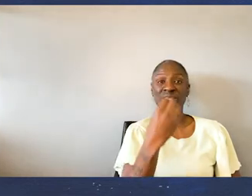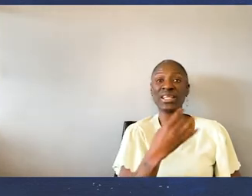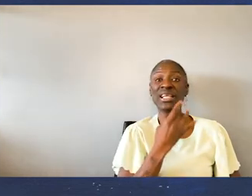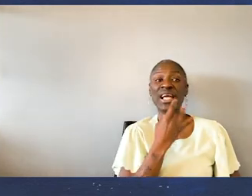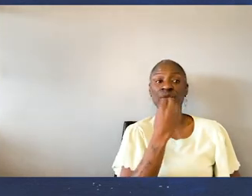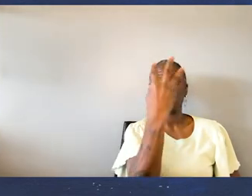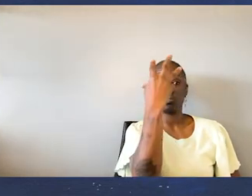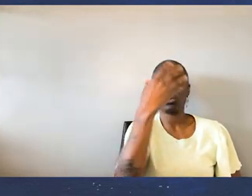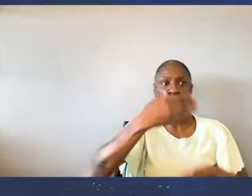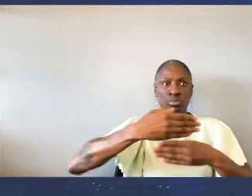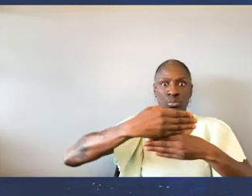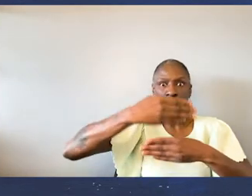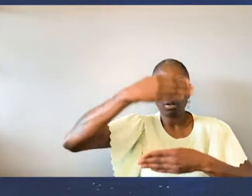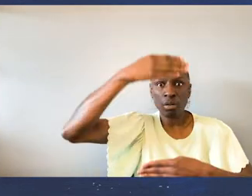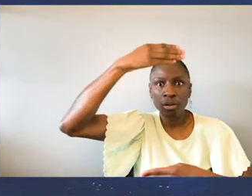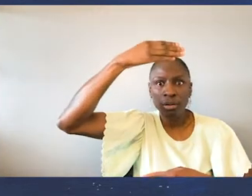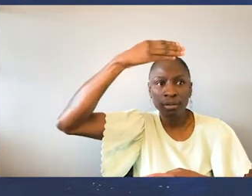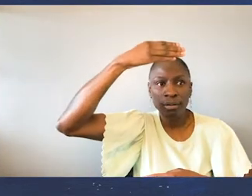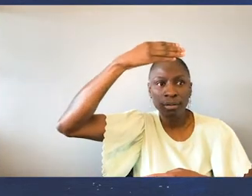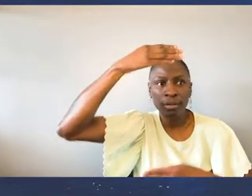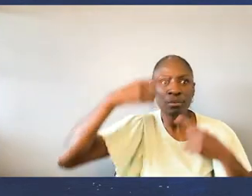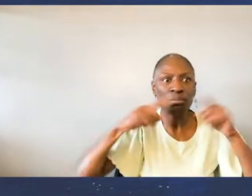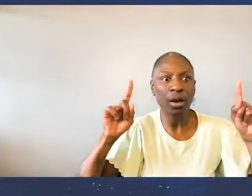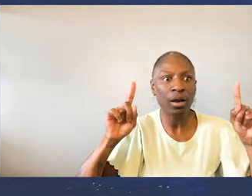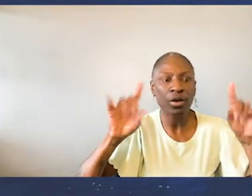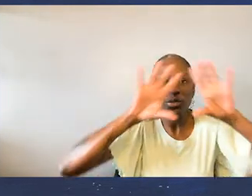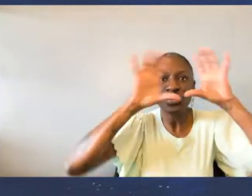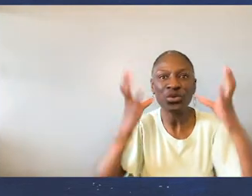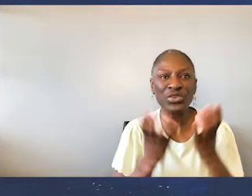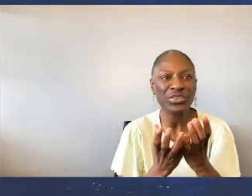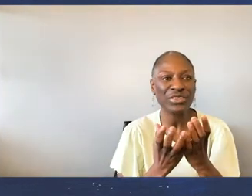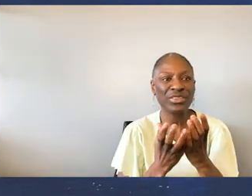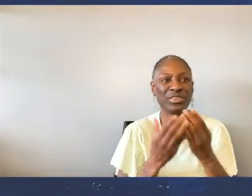been missing. And the world opened up to me.